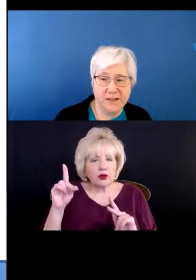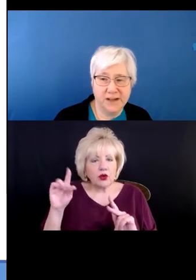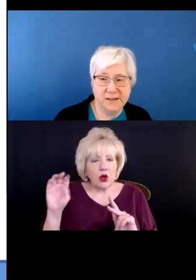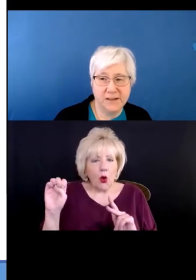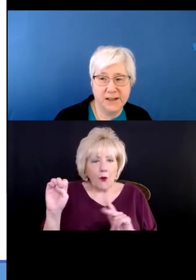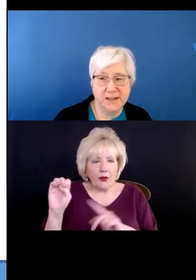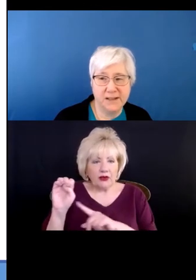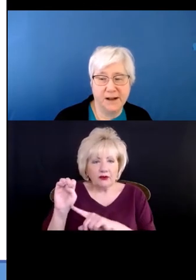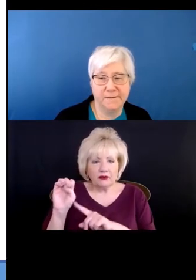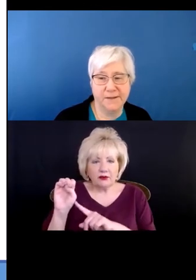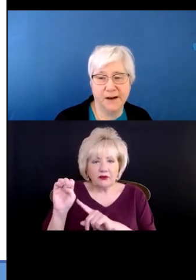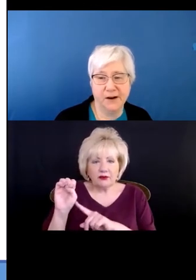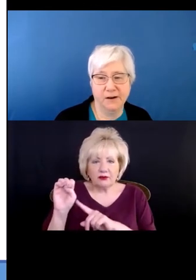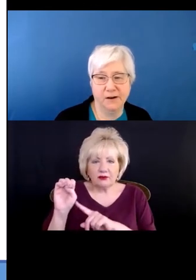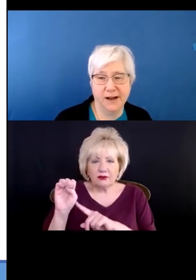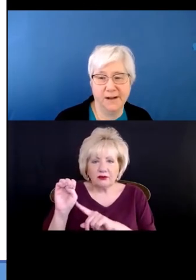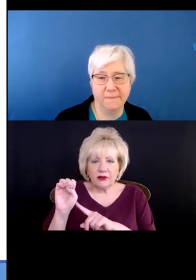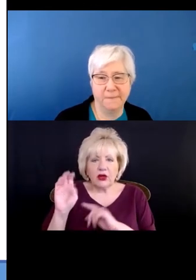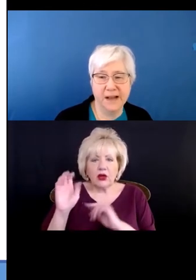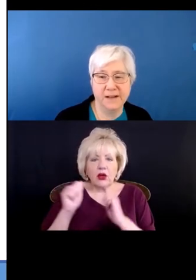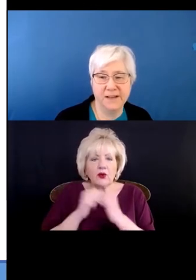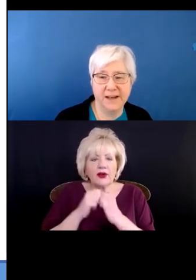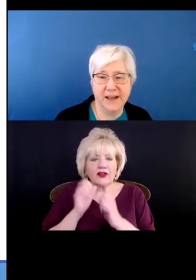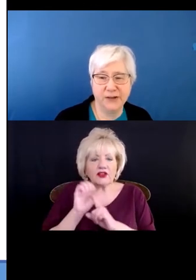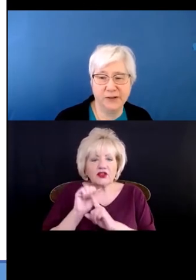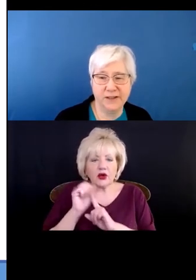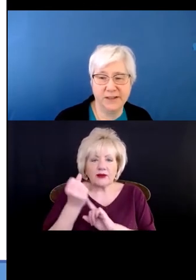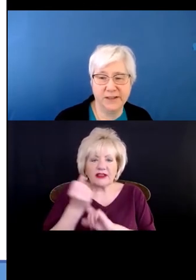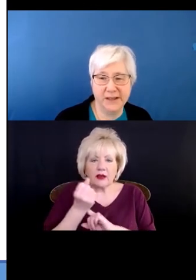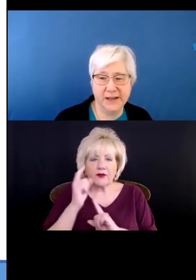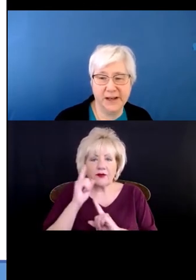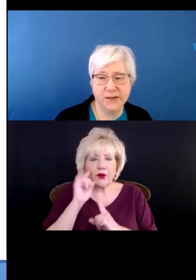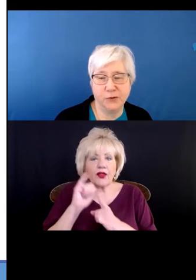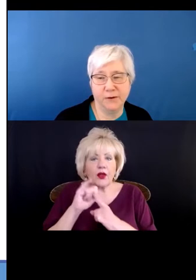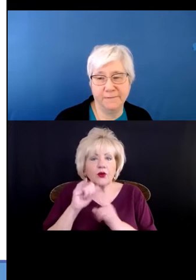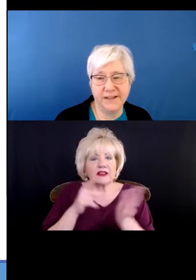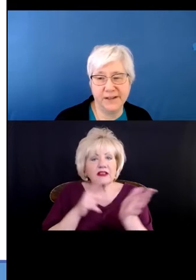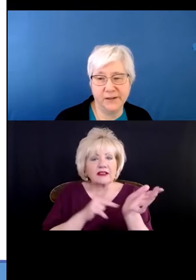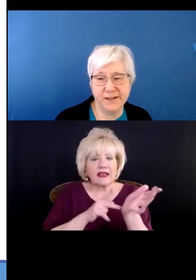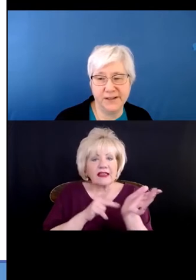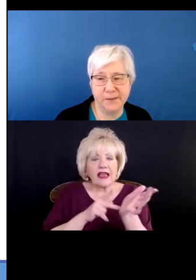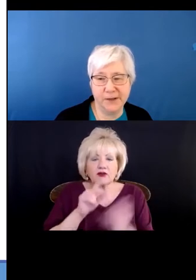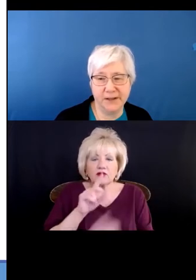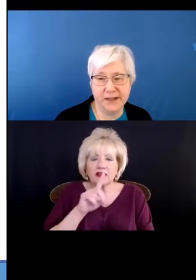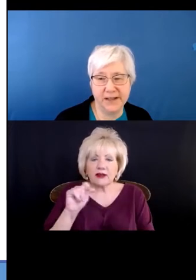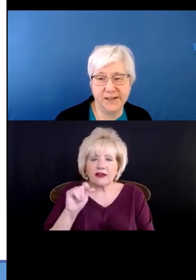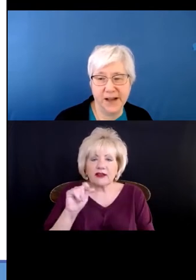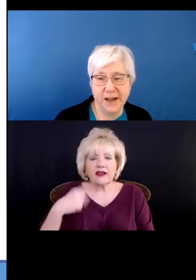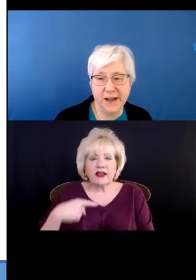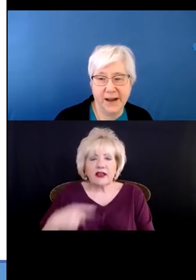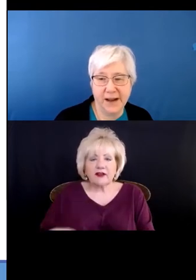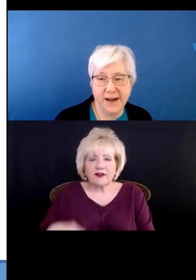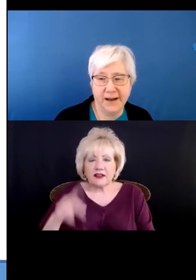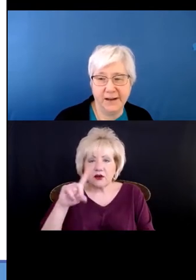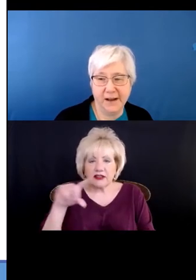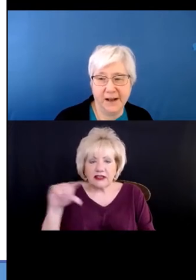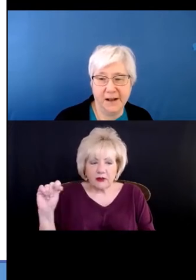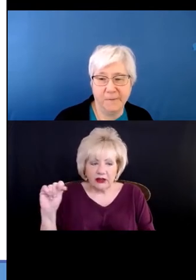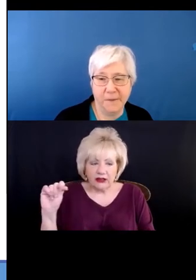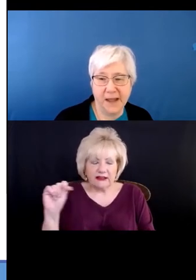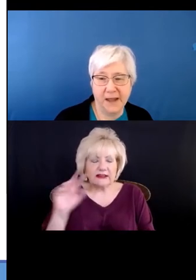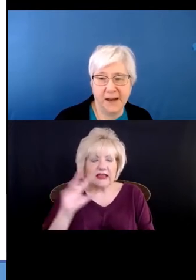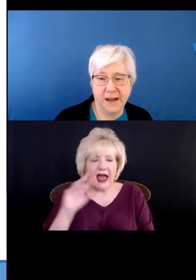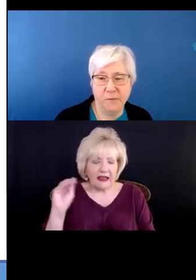circumstances of their psychiatric disabilities or physical disabilities. And